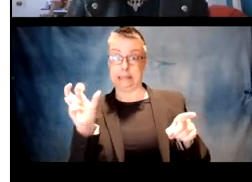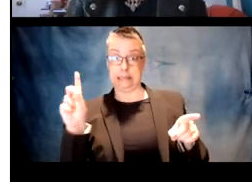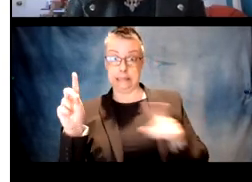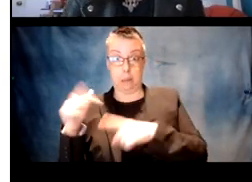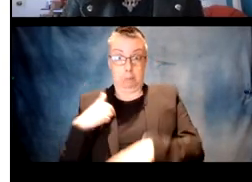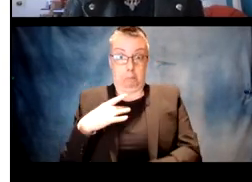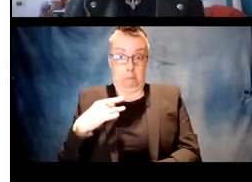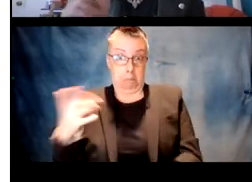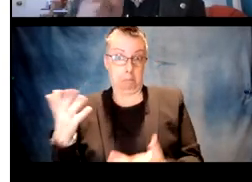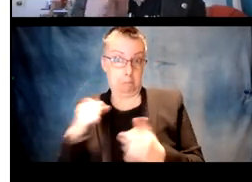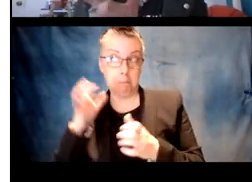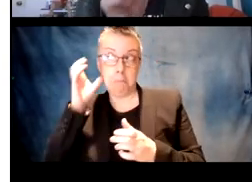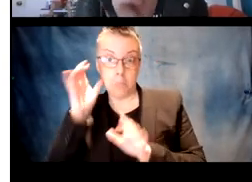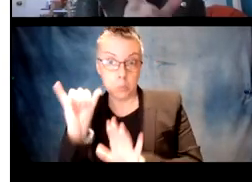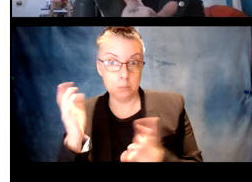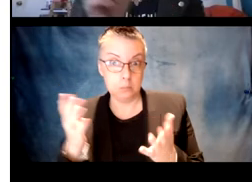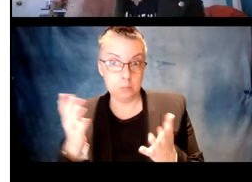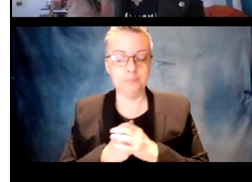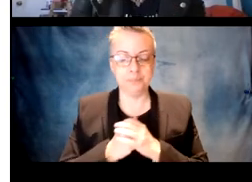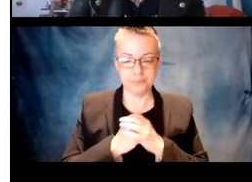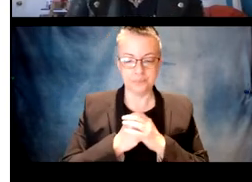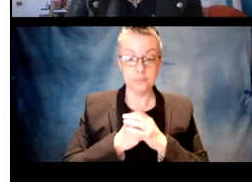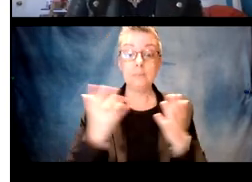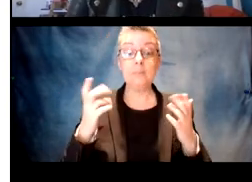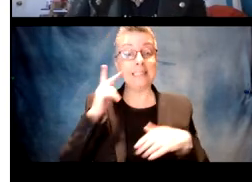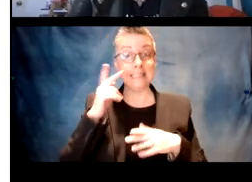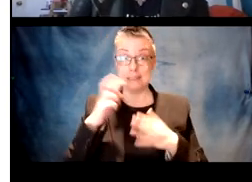them. It's familiar to them that you can add the verb and ED.